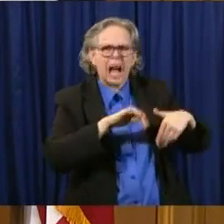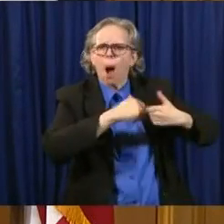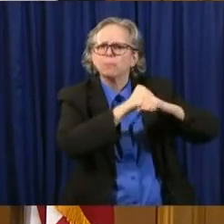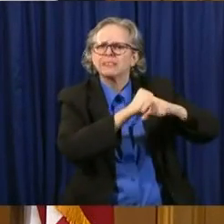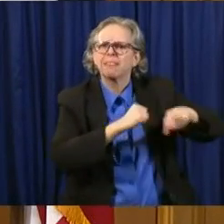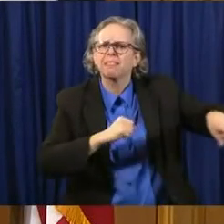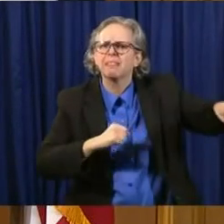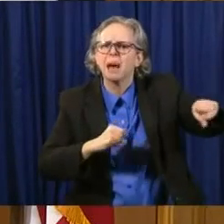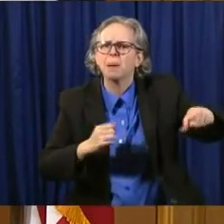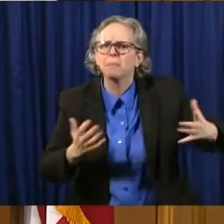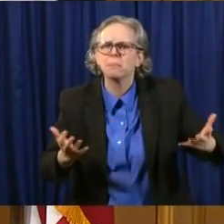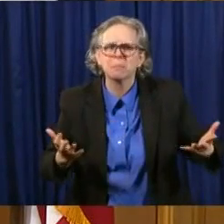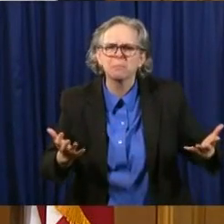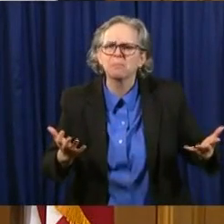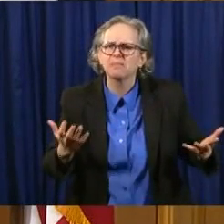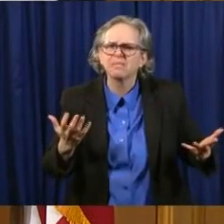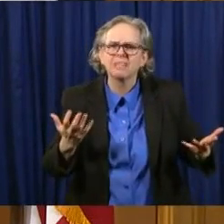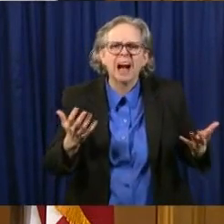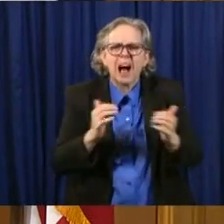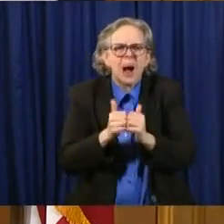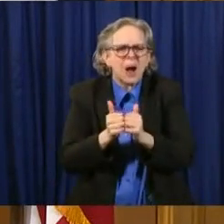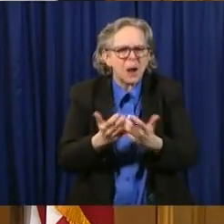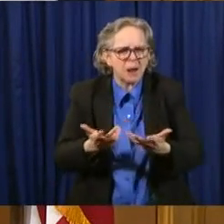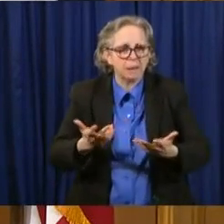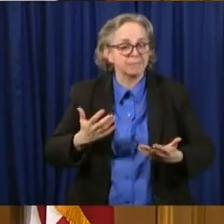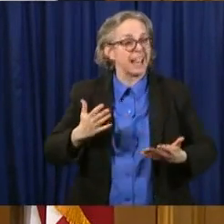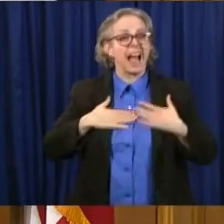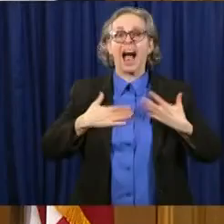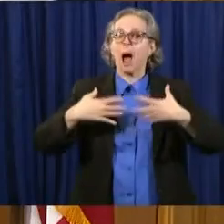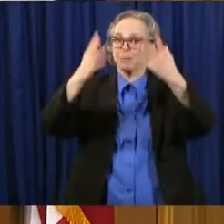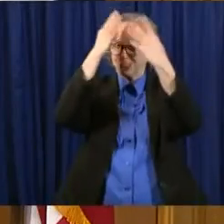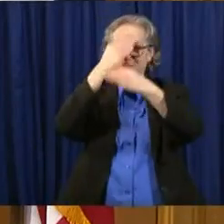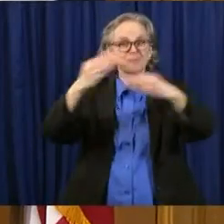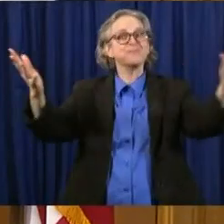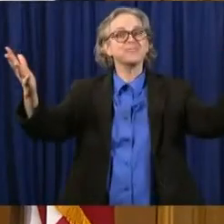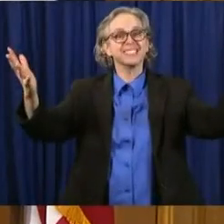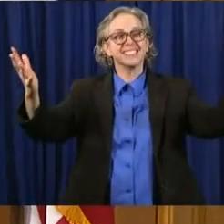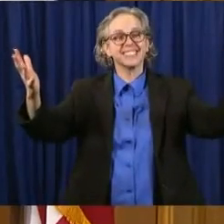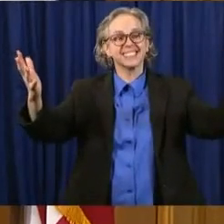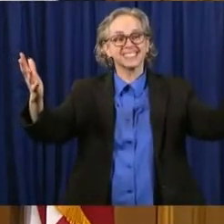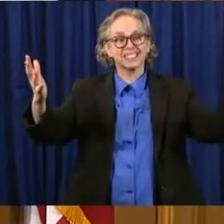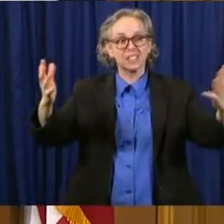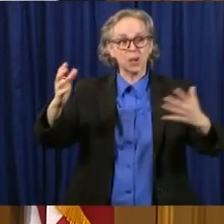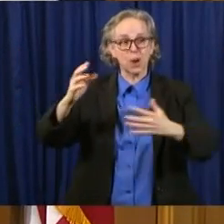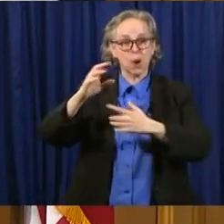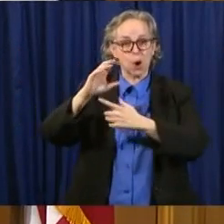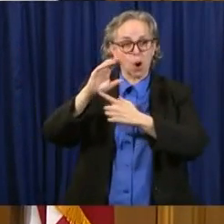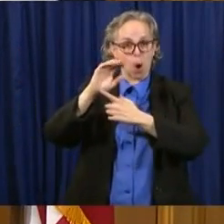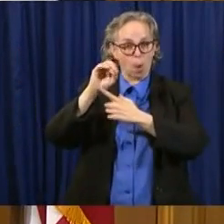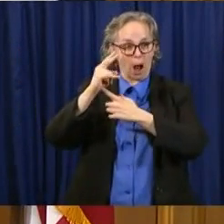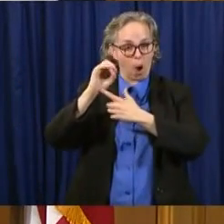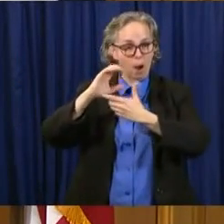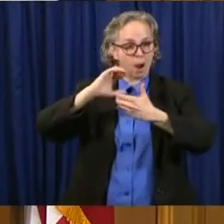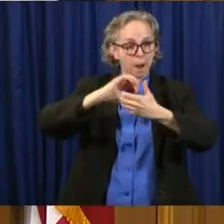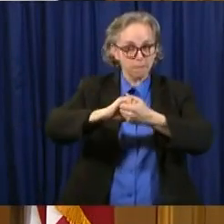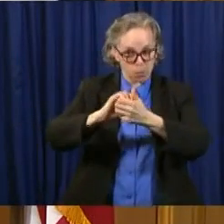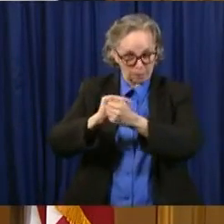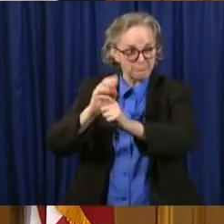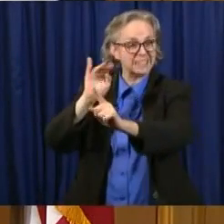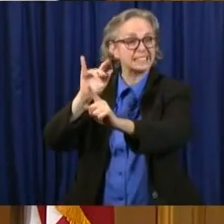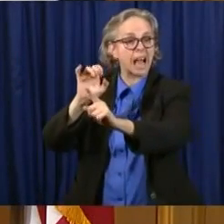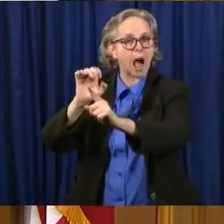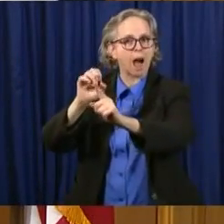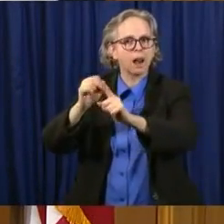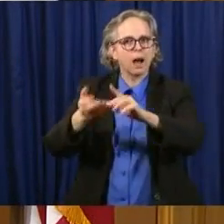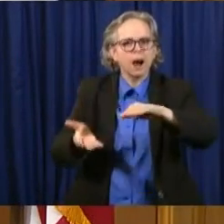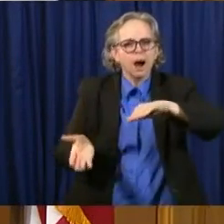well. So today, I'm happy to announce an expansion of Ohio's partnership with Battelle to extend their sanitation